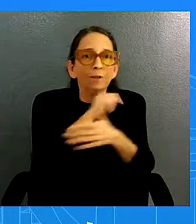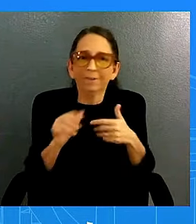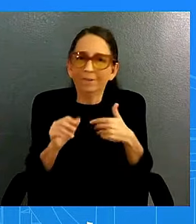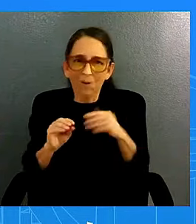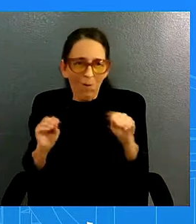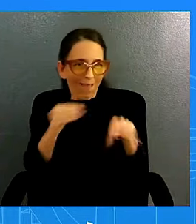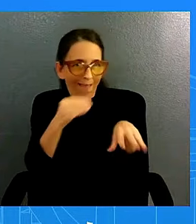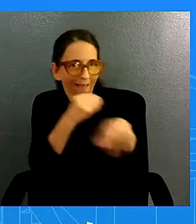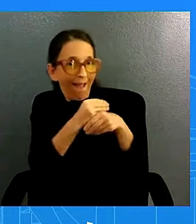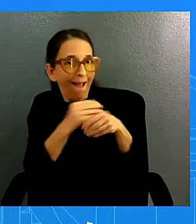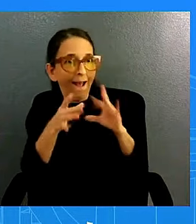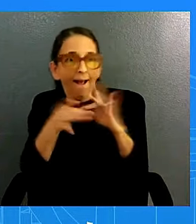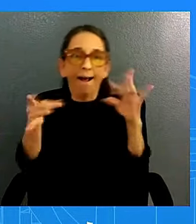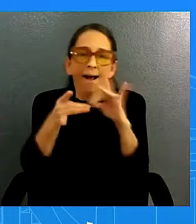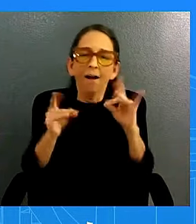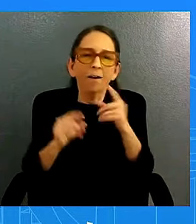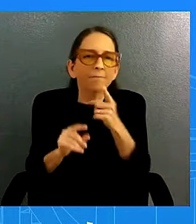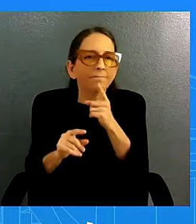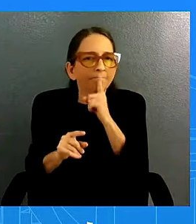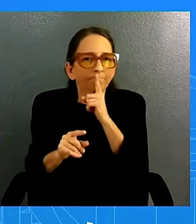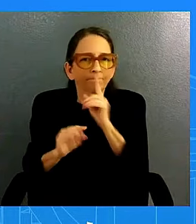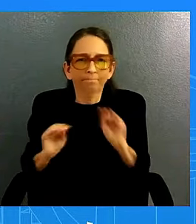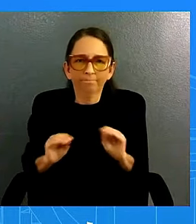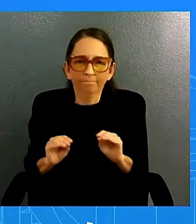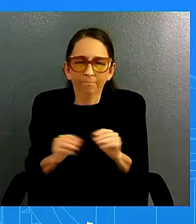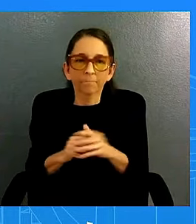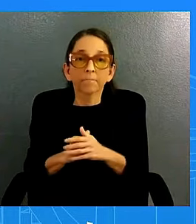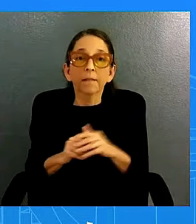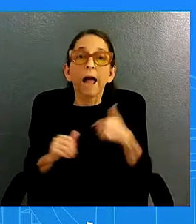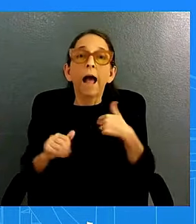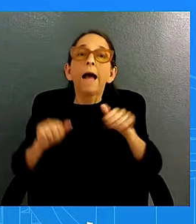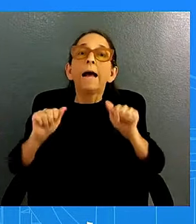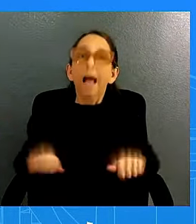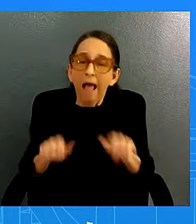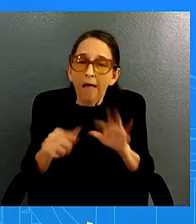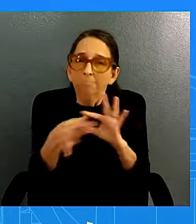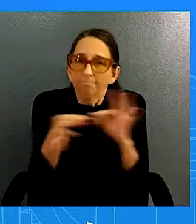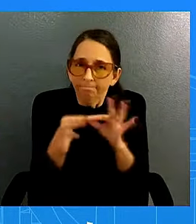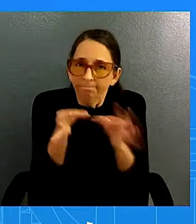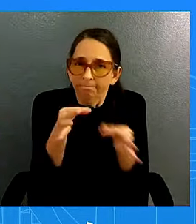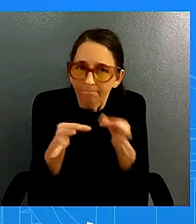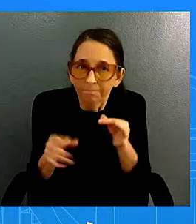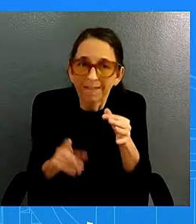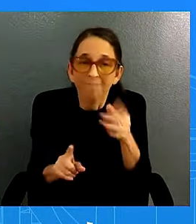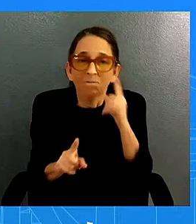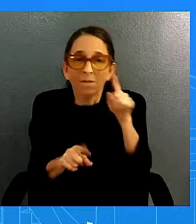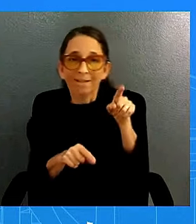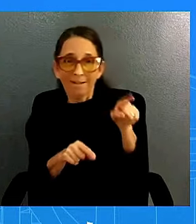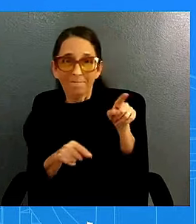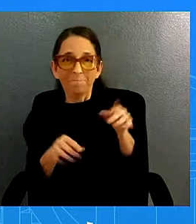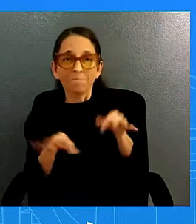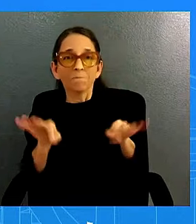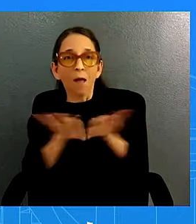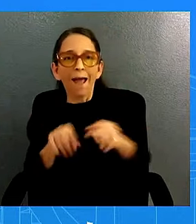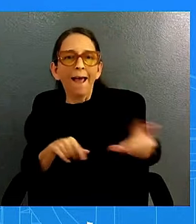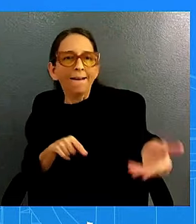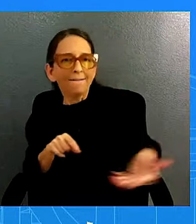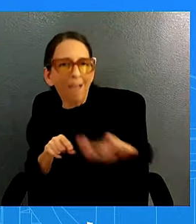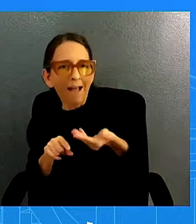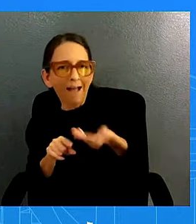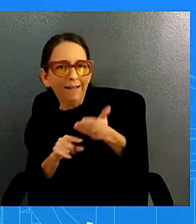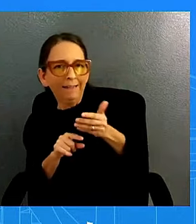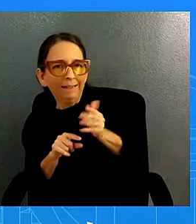it is important to him inviting them to wilmington his home state his home his home city his home state obviously delaware